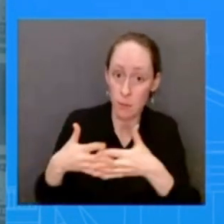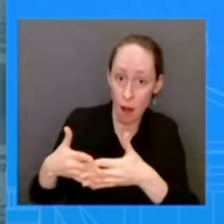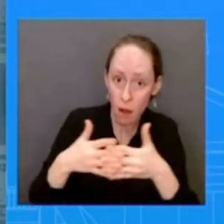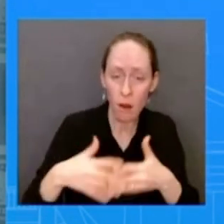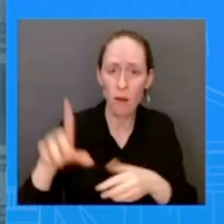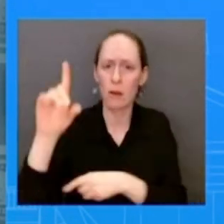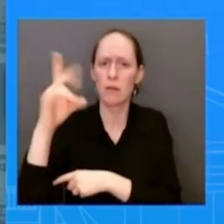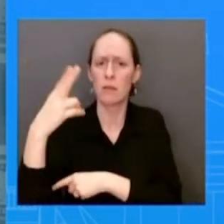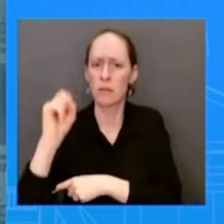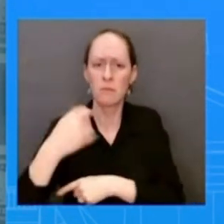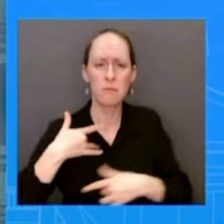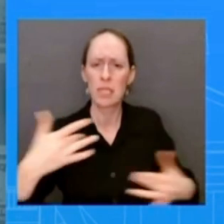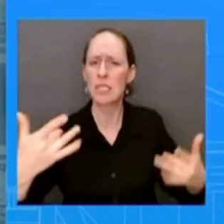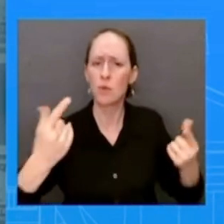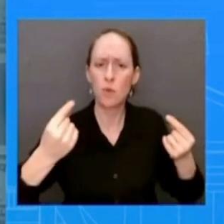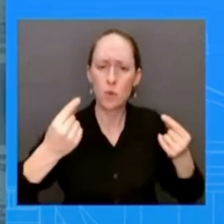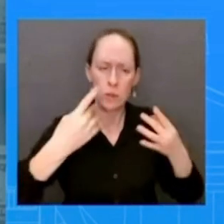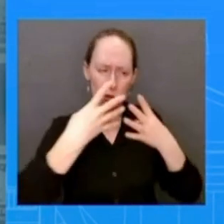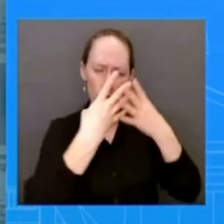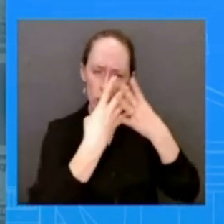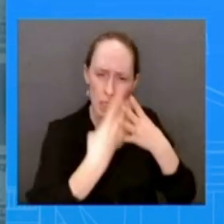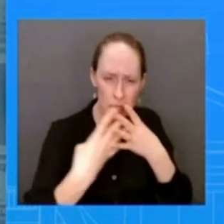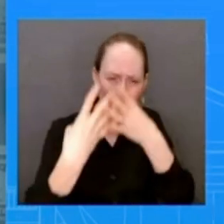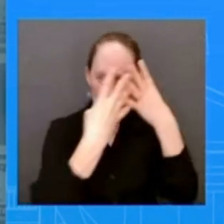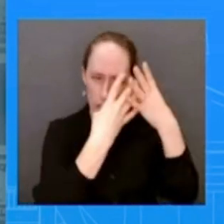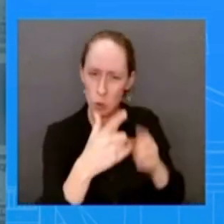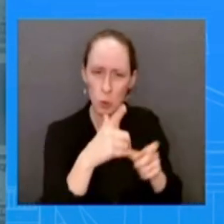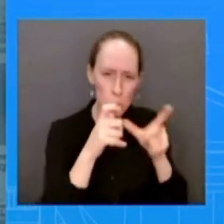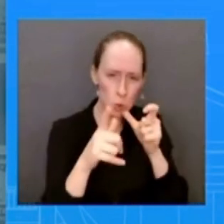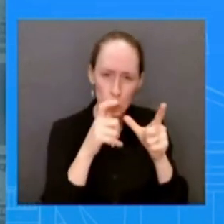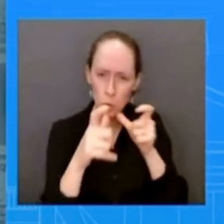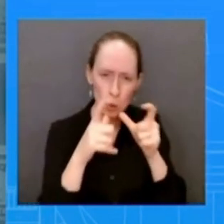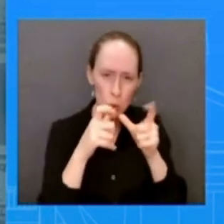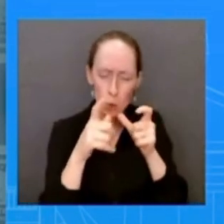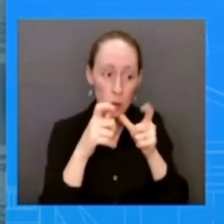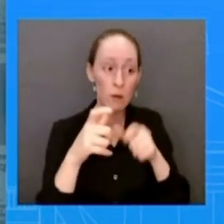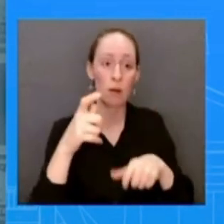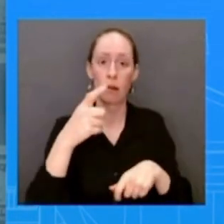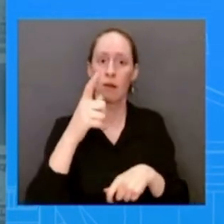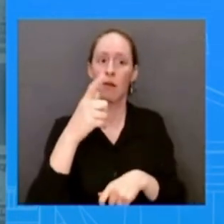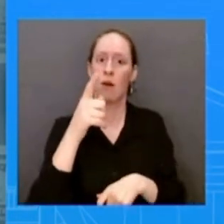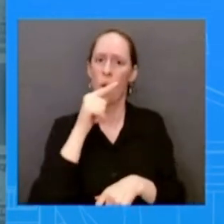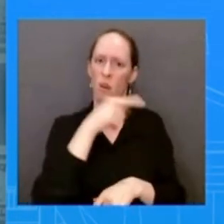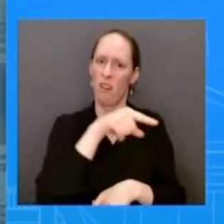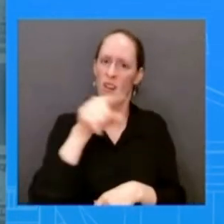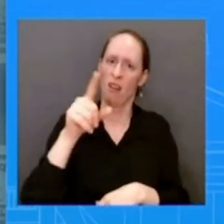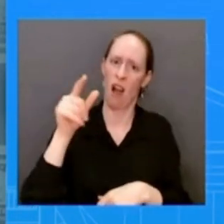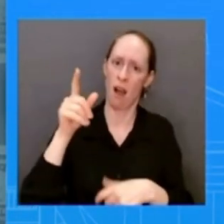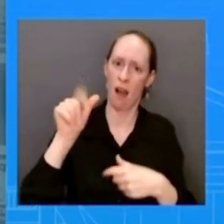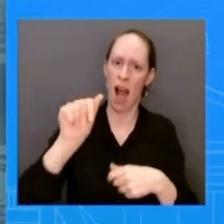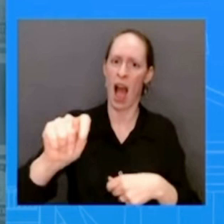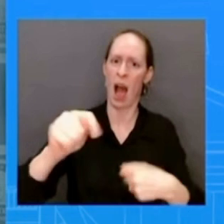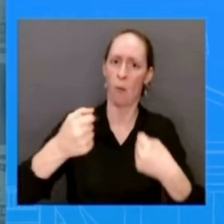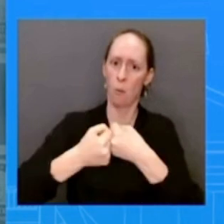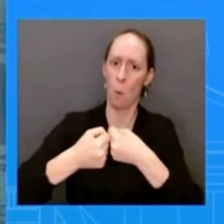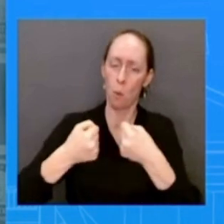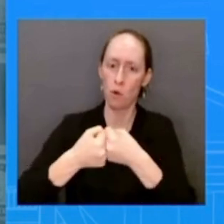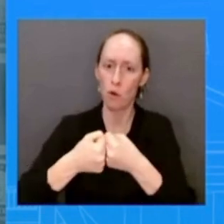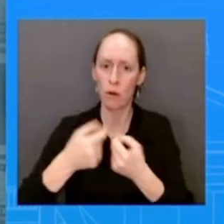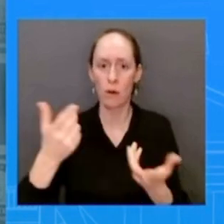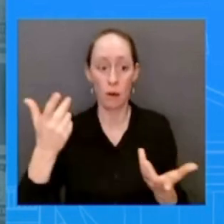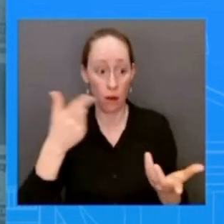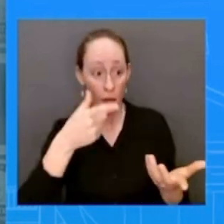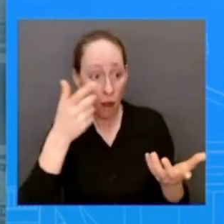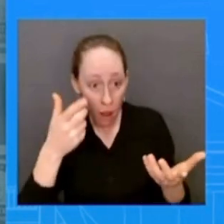the president has secured record levels of funding for border security and management including 2300 uh 23 23 i should say 23 000